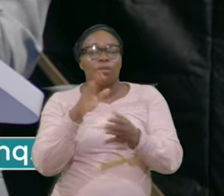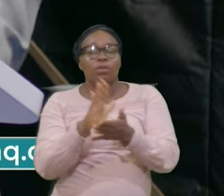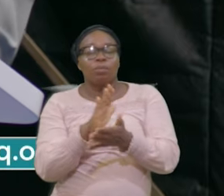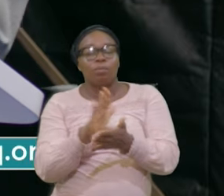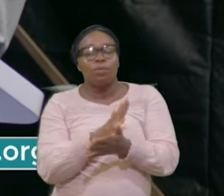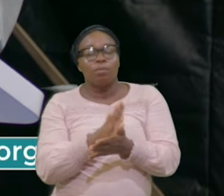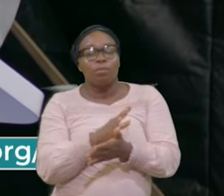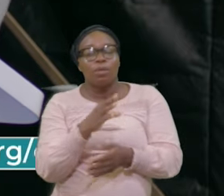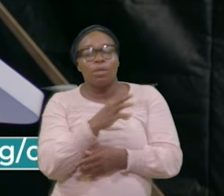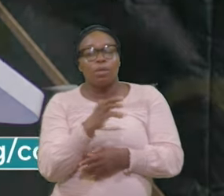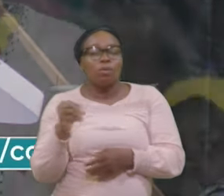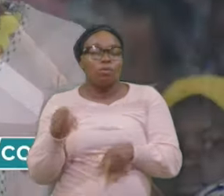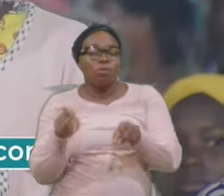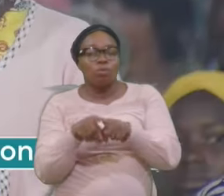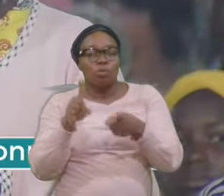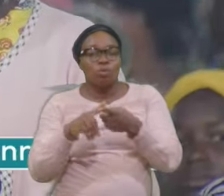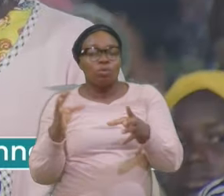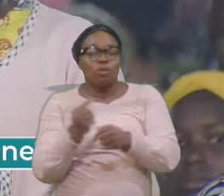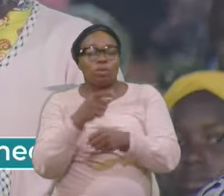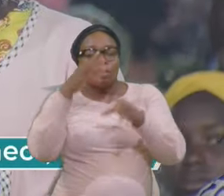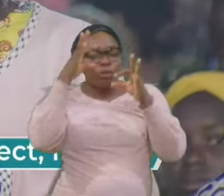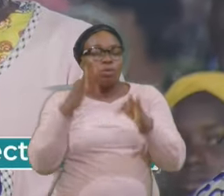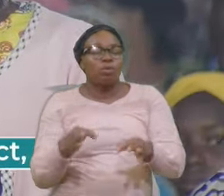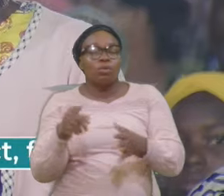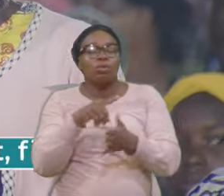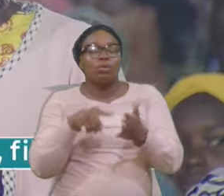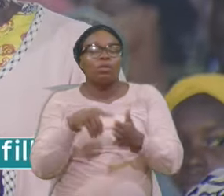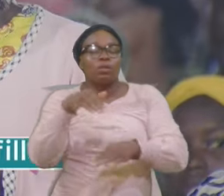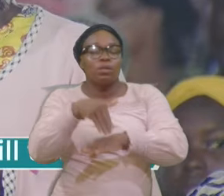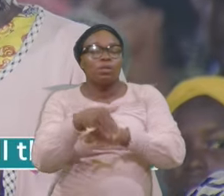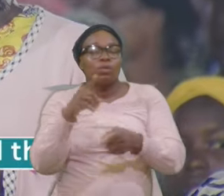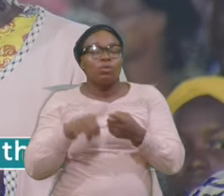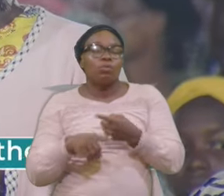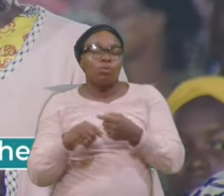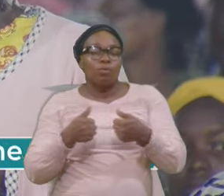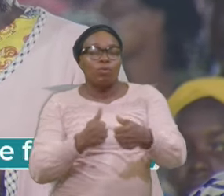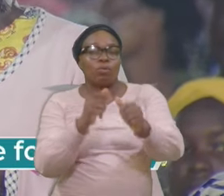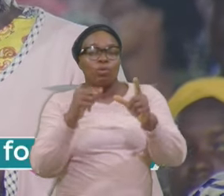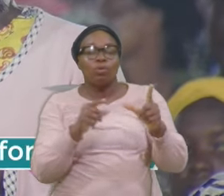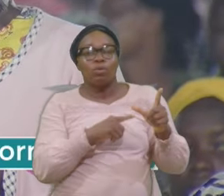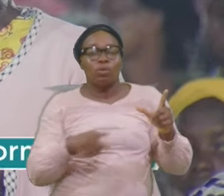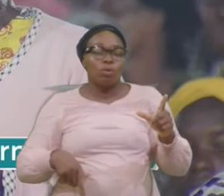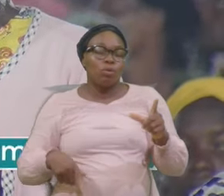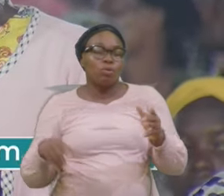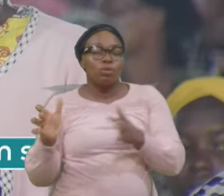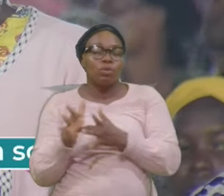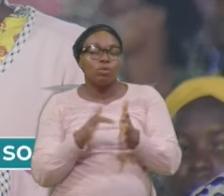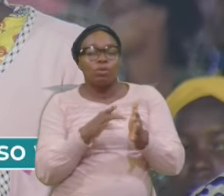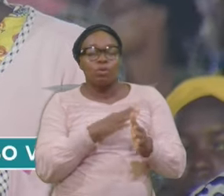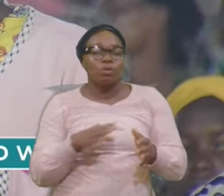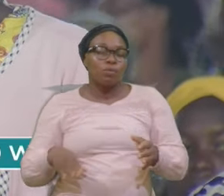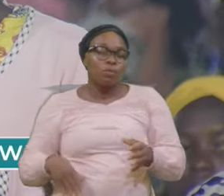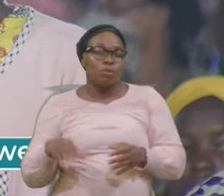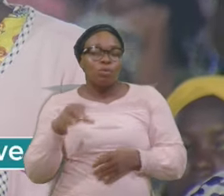In The Decision They Have Taken Tonight To Follow The Almighty God To Follow The Lord Jesus Christ So